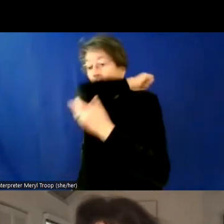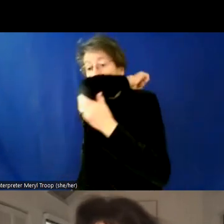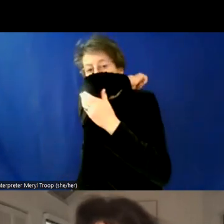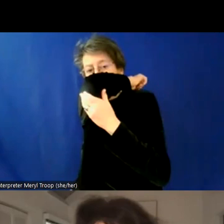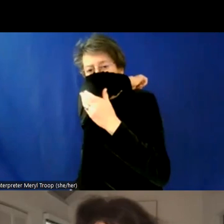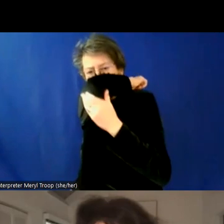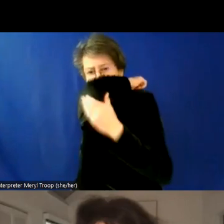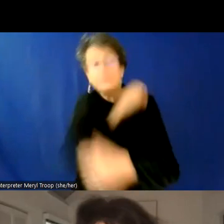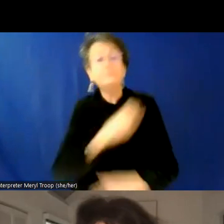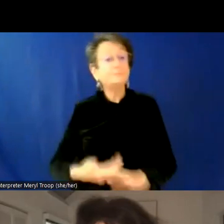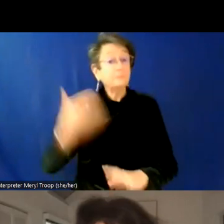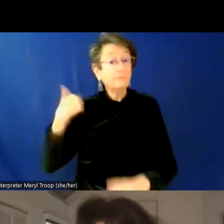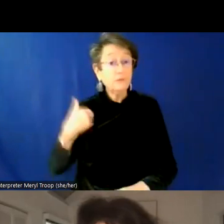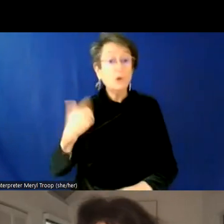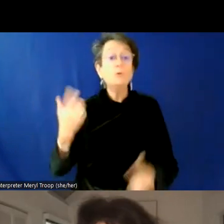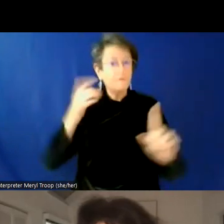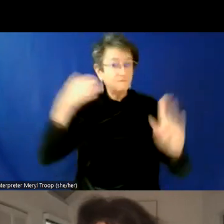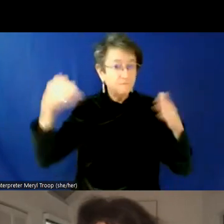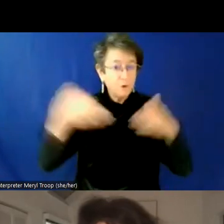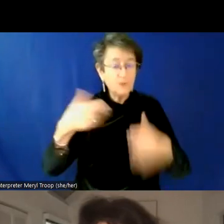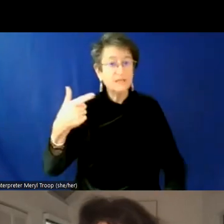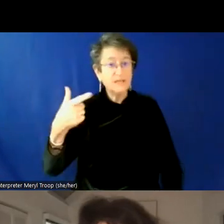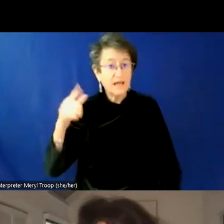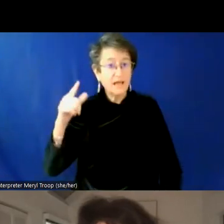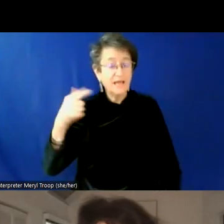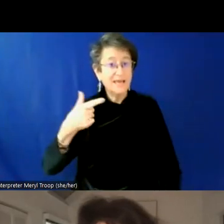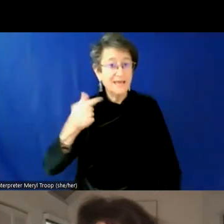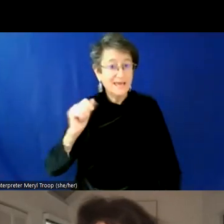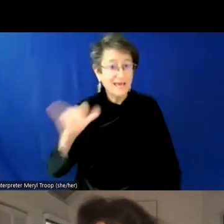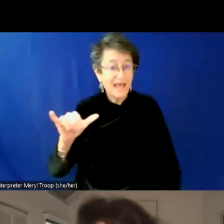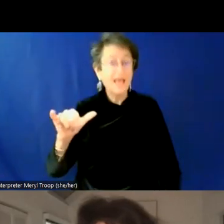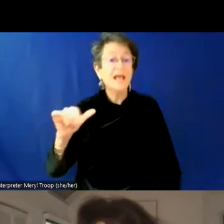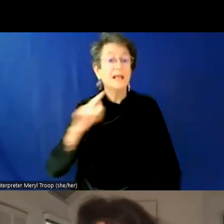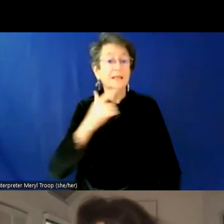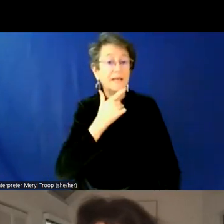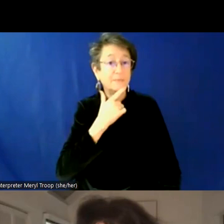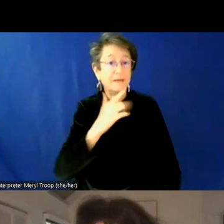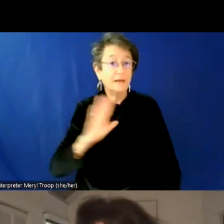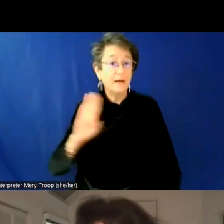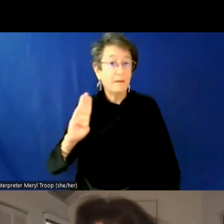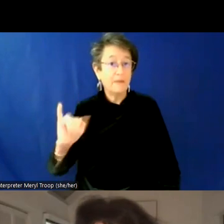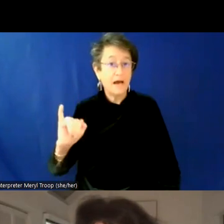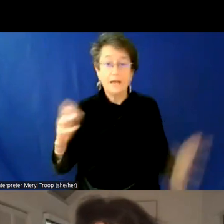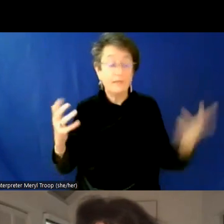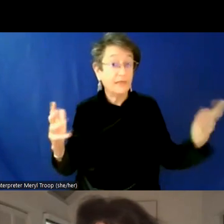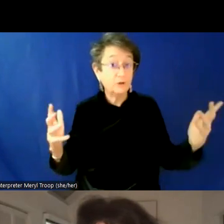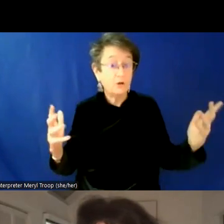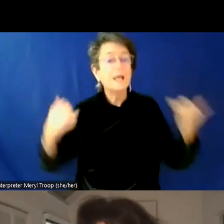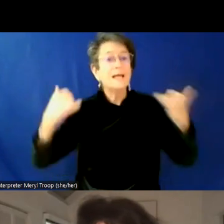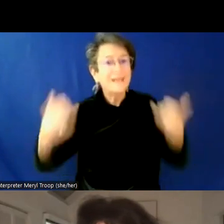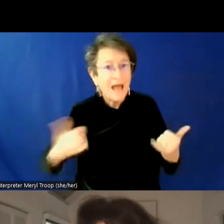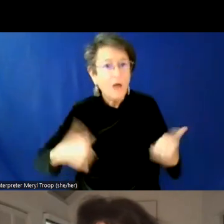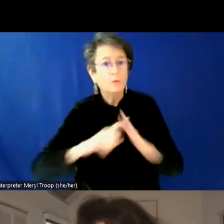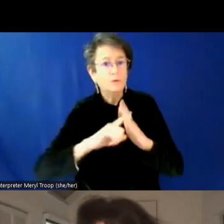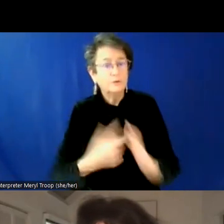and we were only starting to really understand about the trans members of our communities, um, and of our campus. And